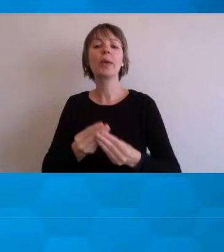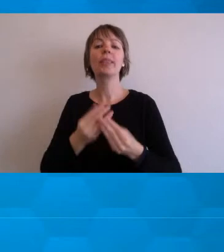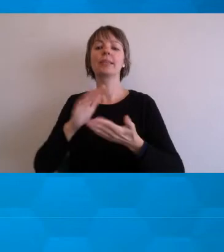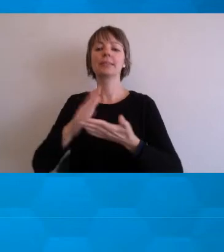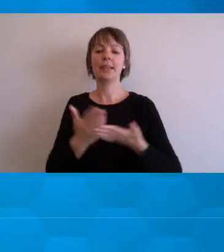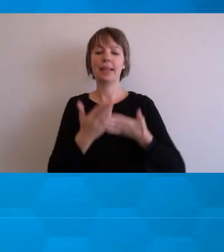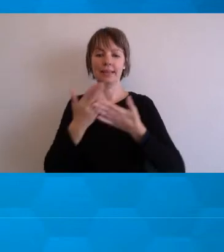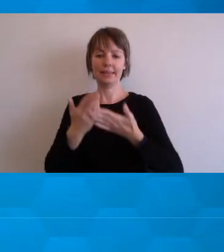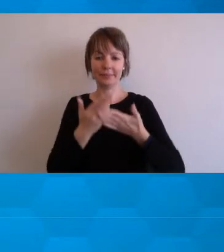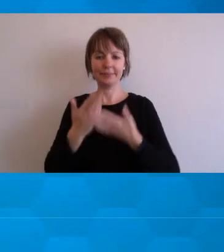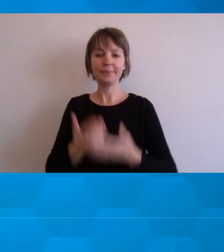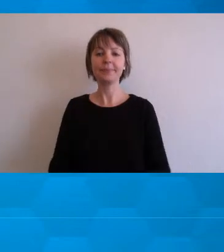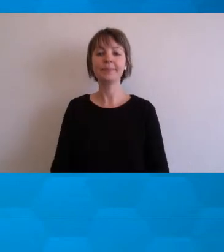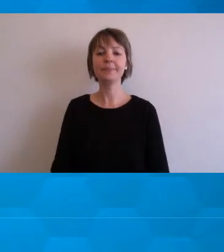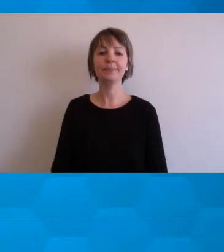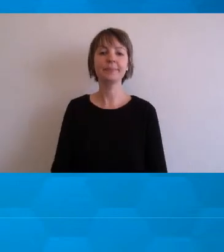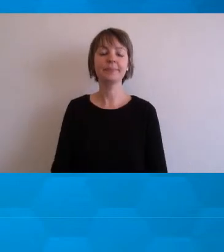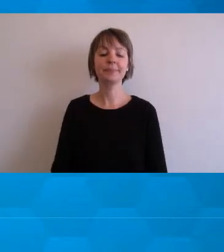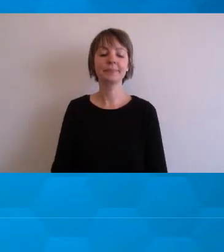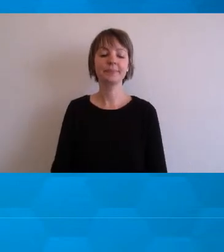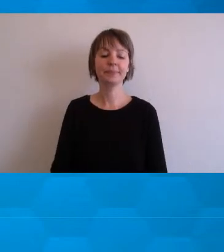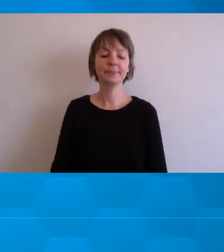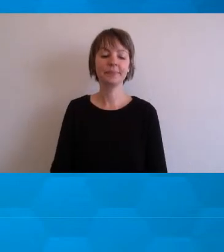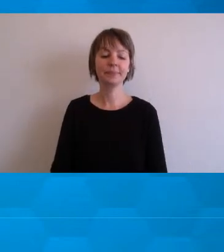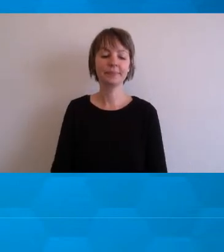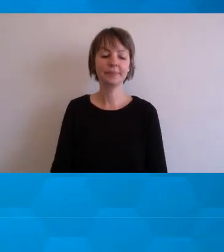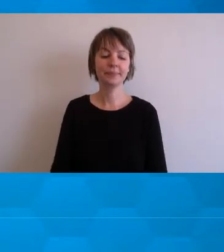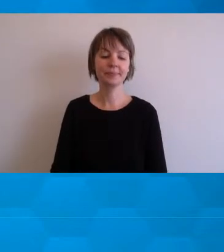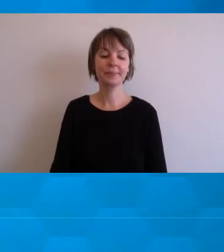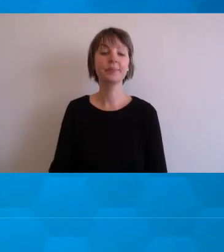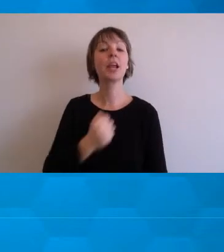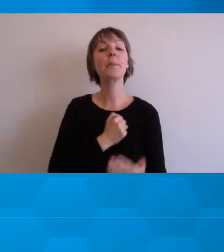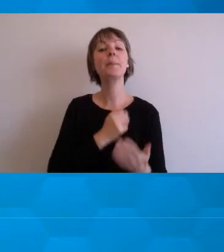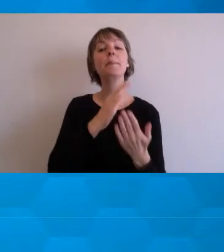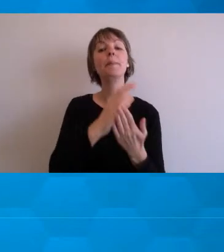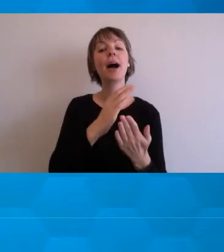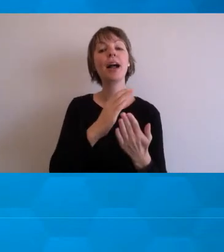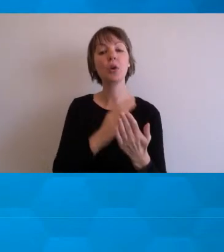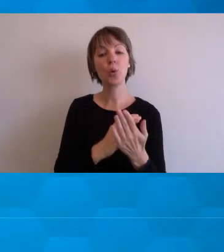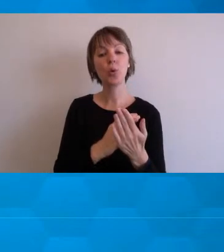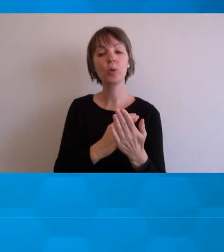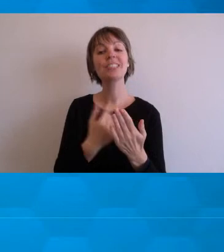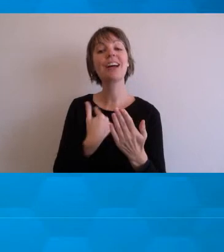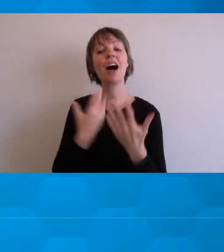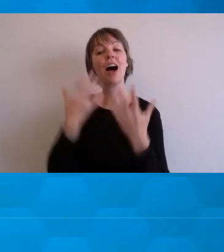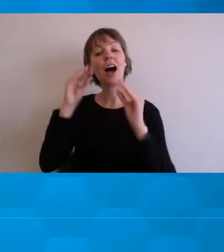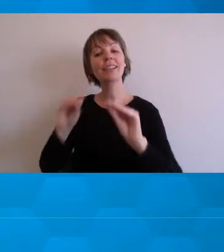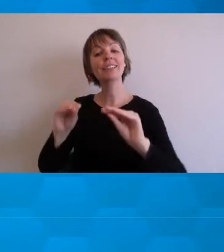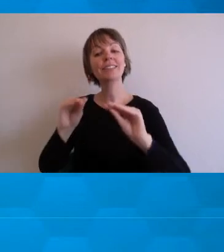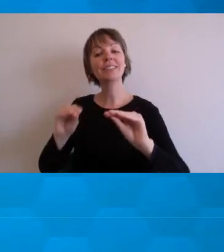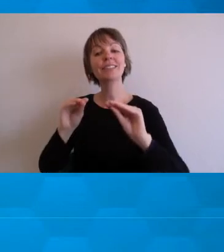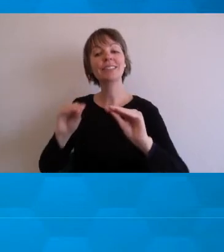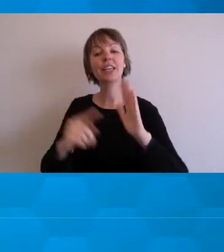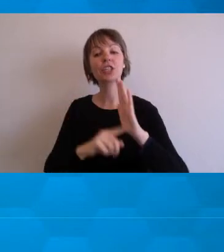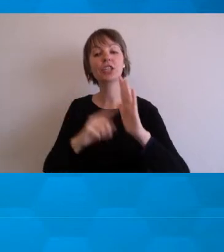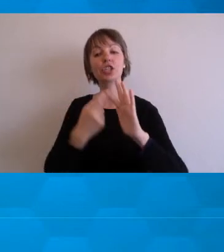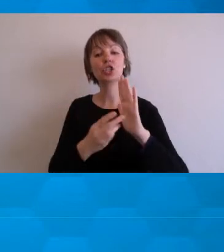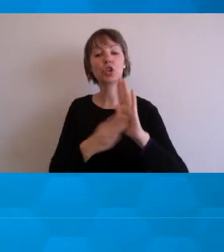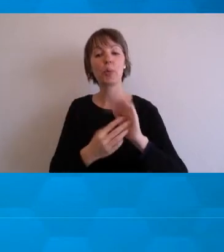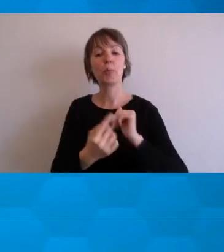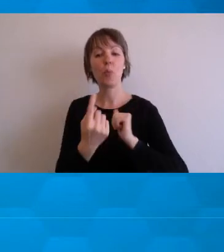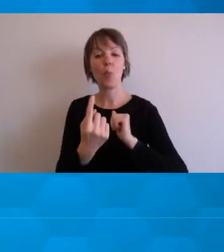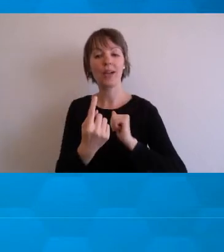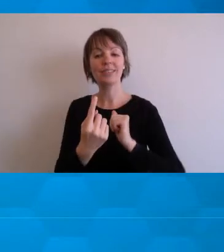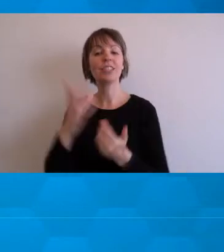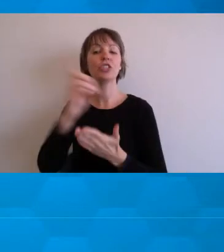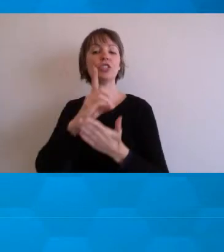So in my course, which I teach, one of the courses I teach in term one, which is a design studio